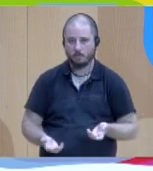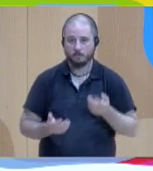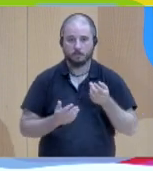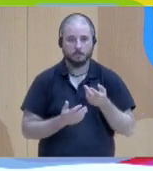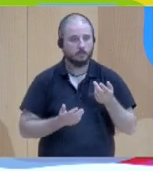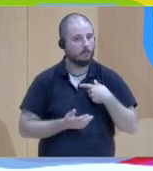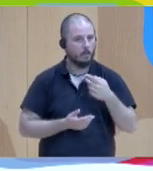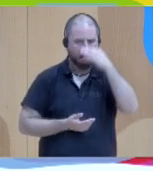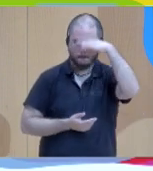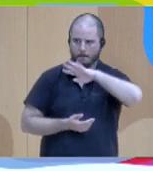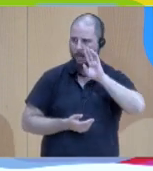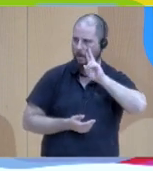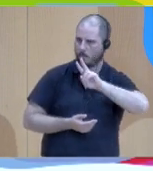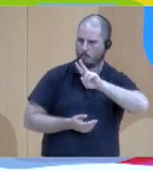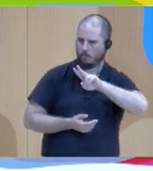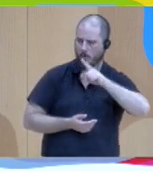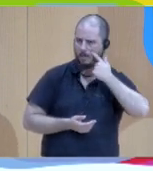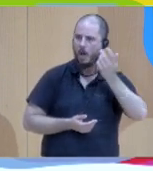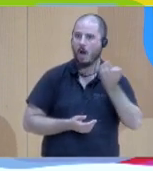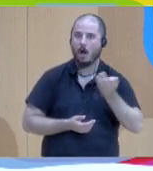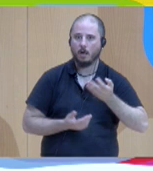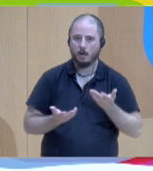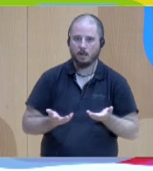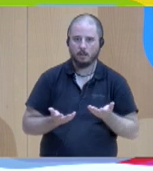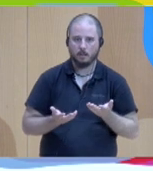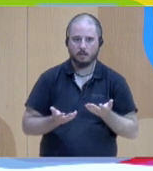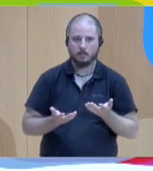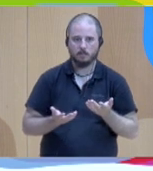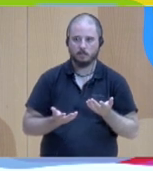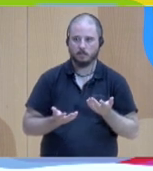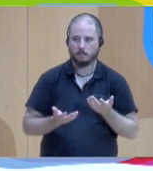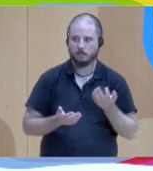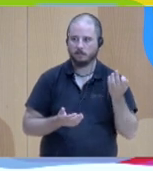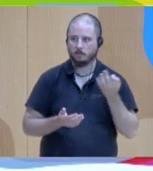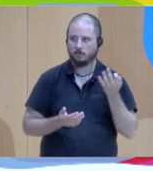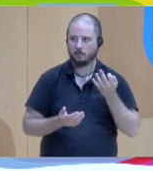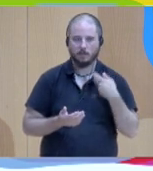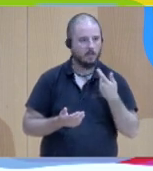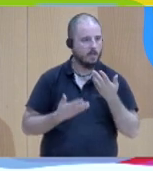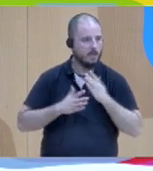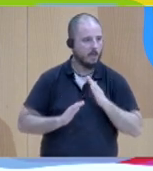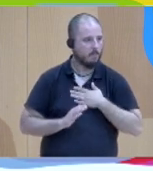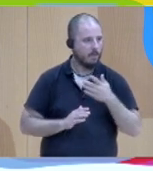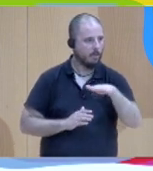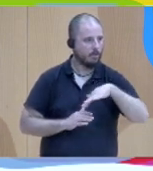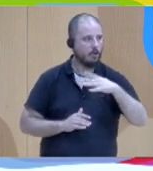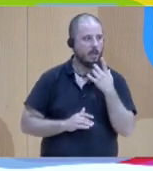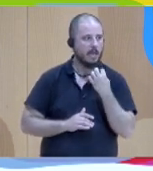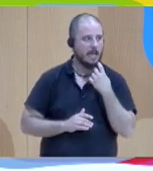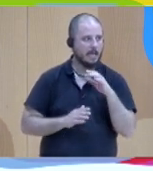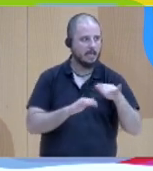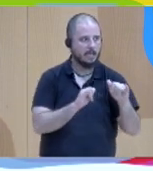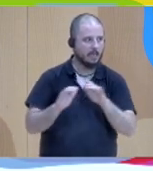is happening my child is here a gray zone child what does that mean and